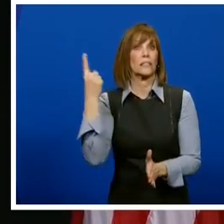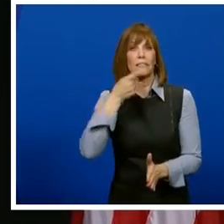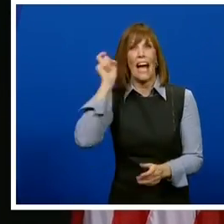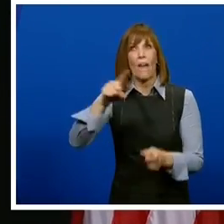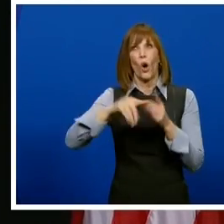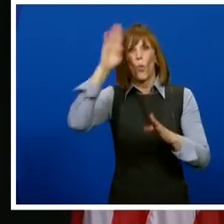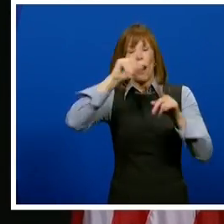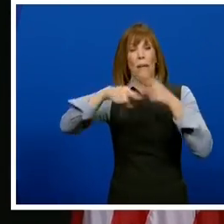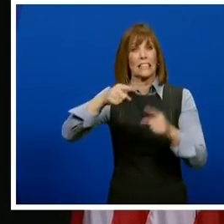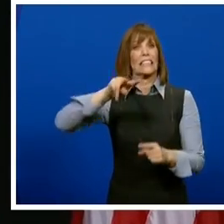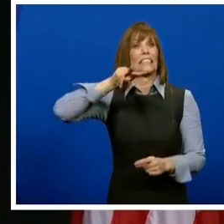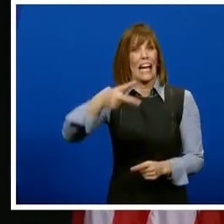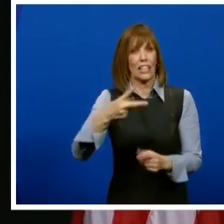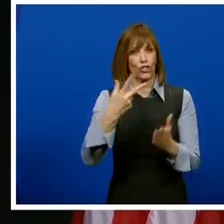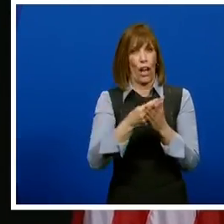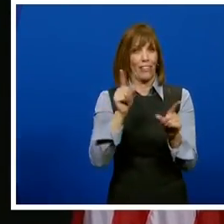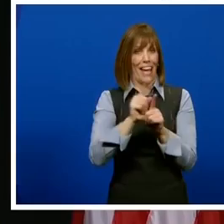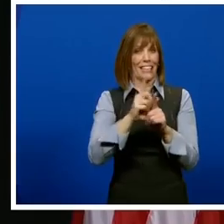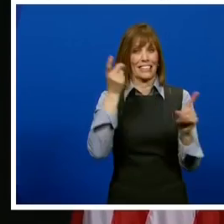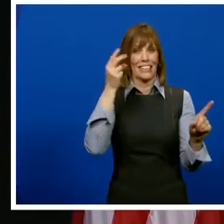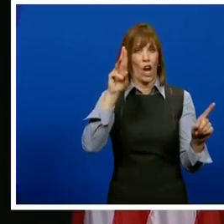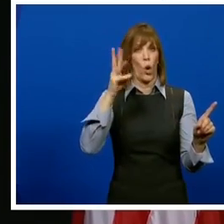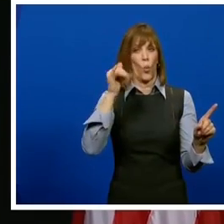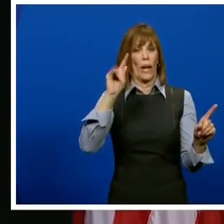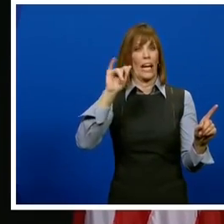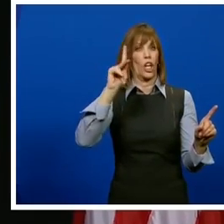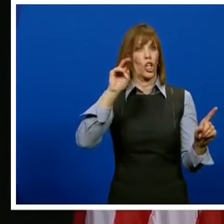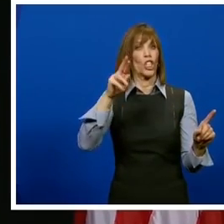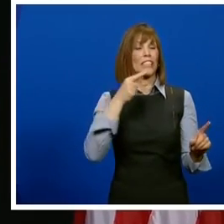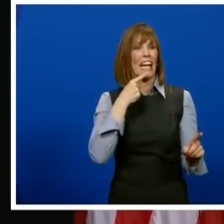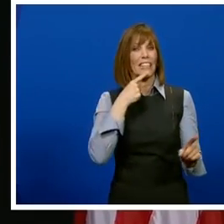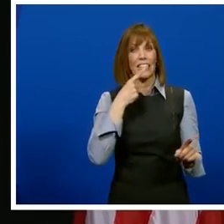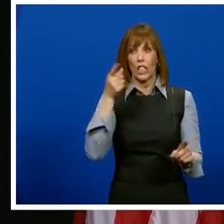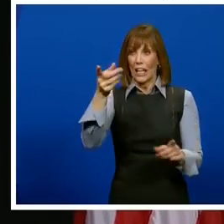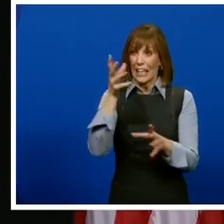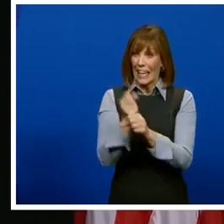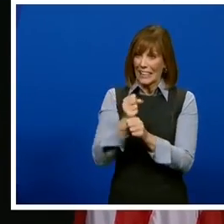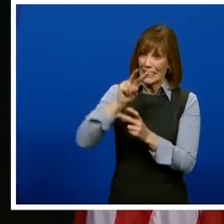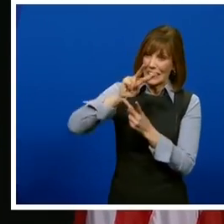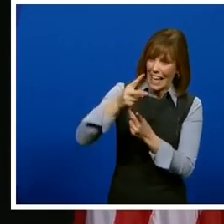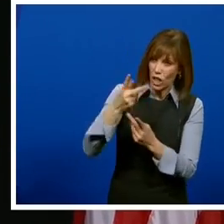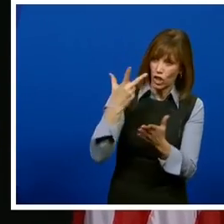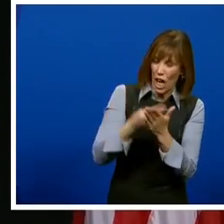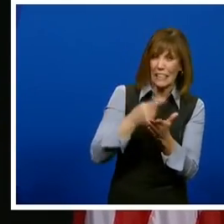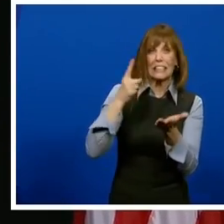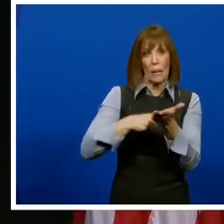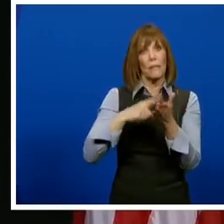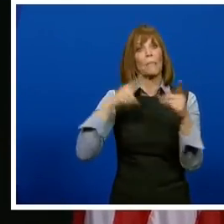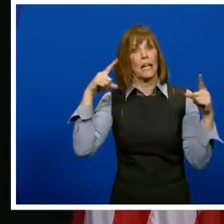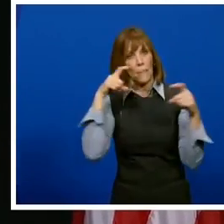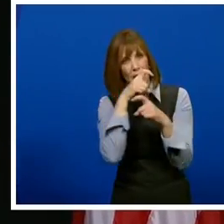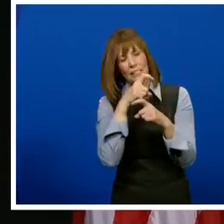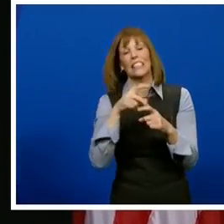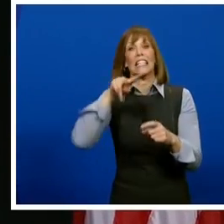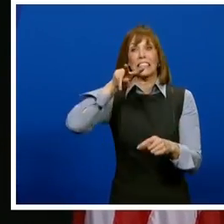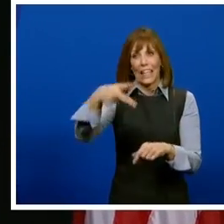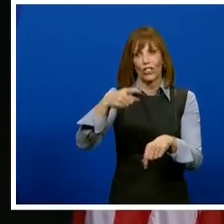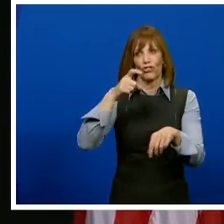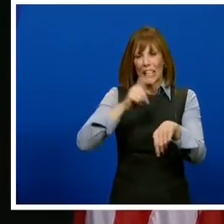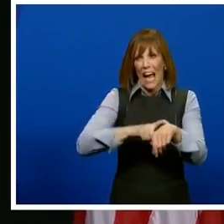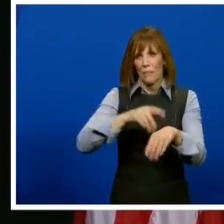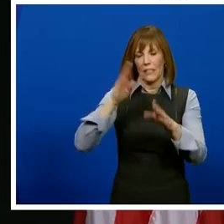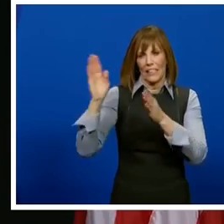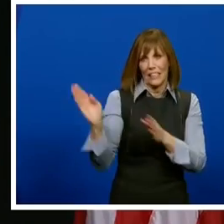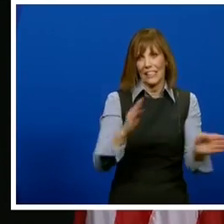is hard, as the Dr. Whitaker said, to get people to schedule that second dose, to get them back there. Just the logistics of making all of that